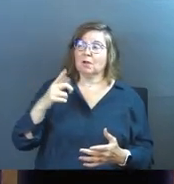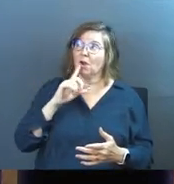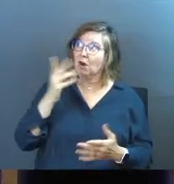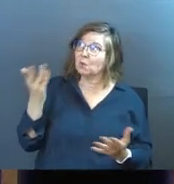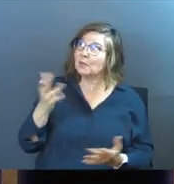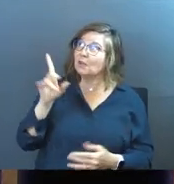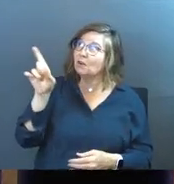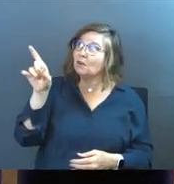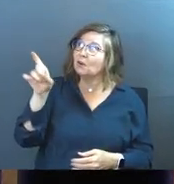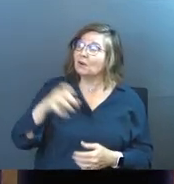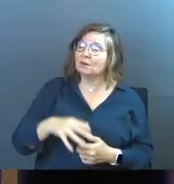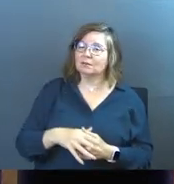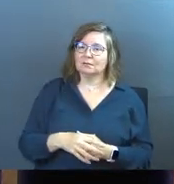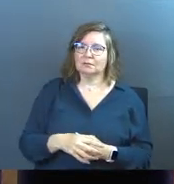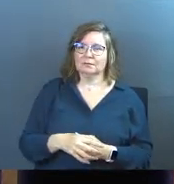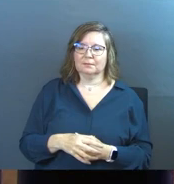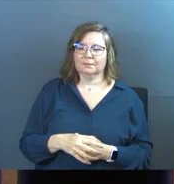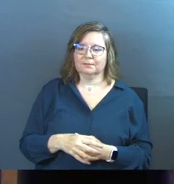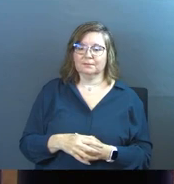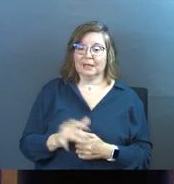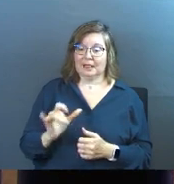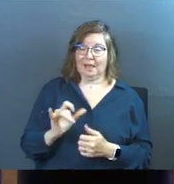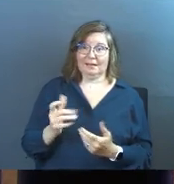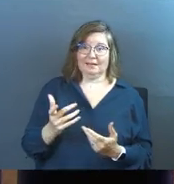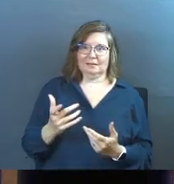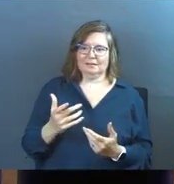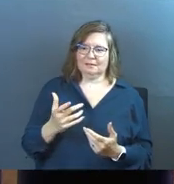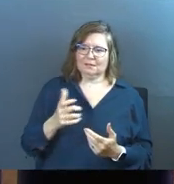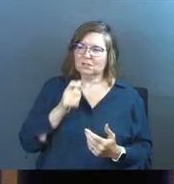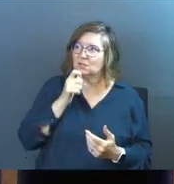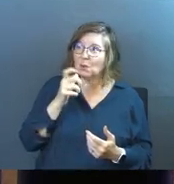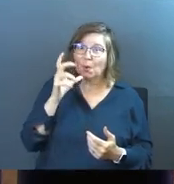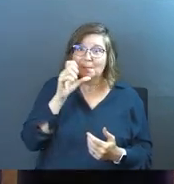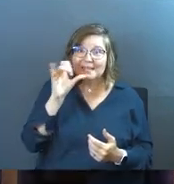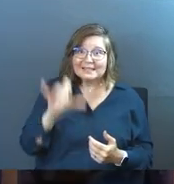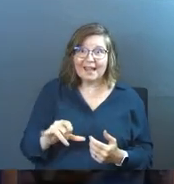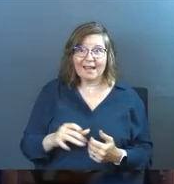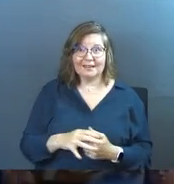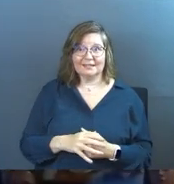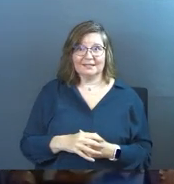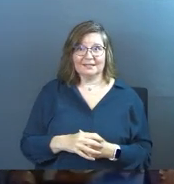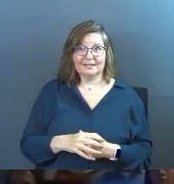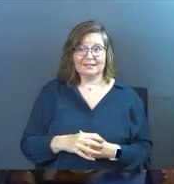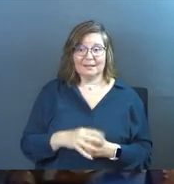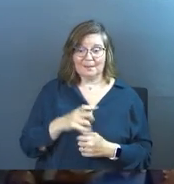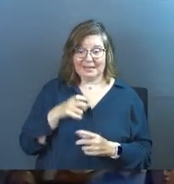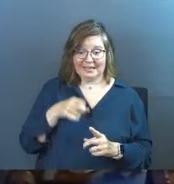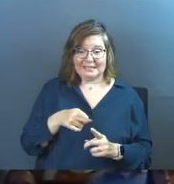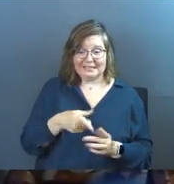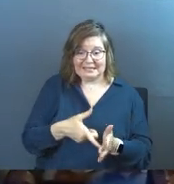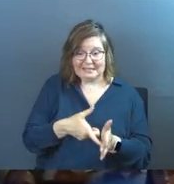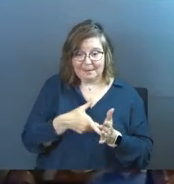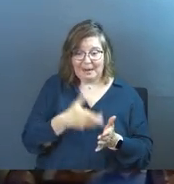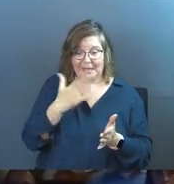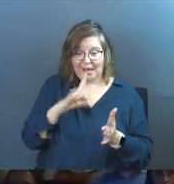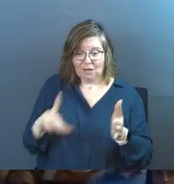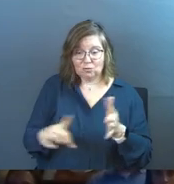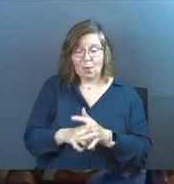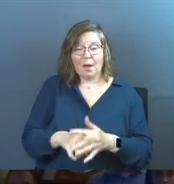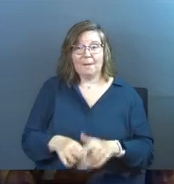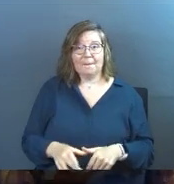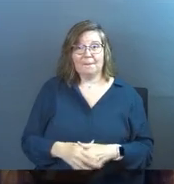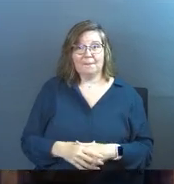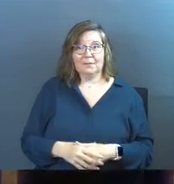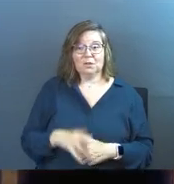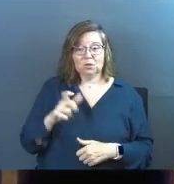Are you here? Like, oh, don't miss that. Because he's demanding that God show